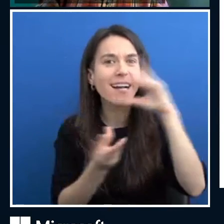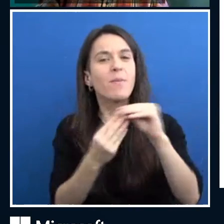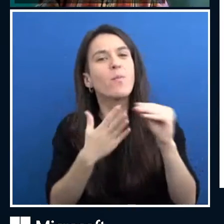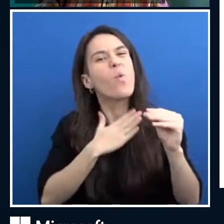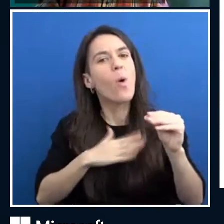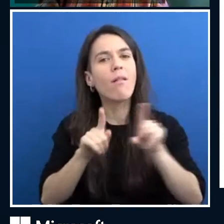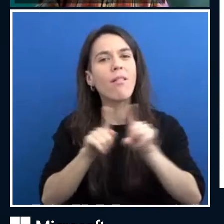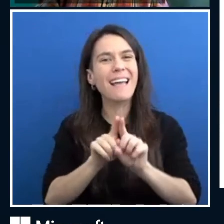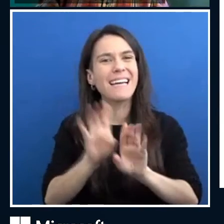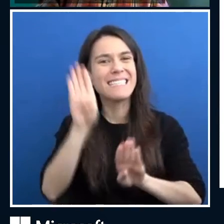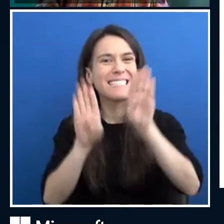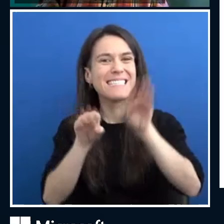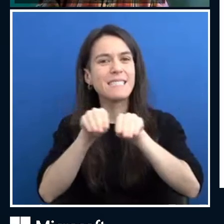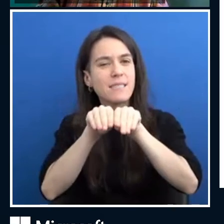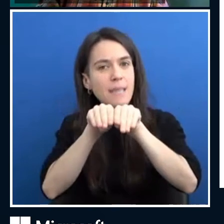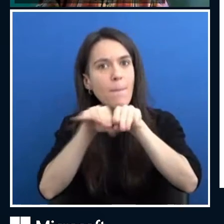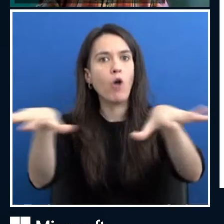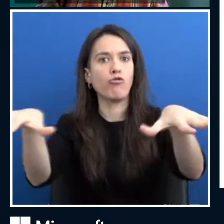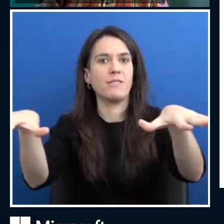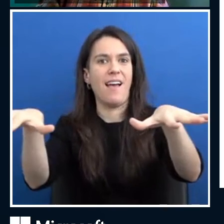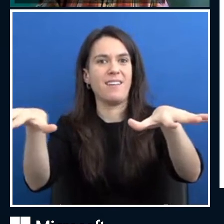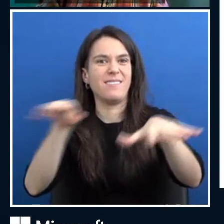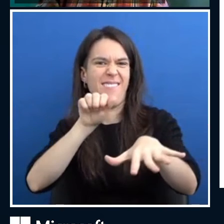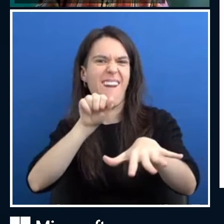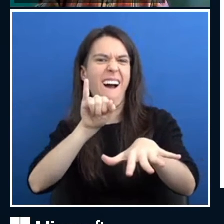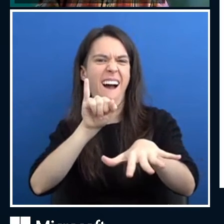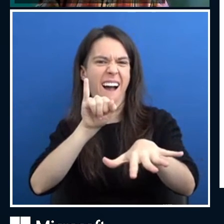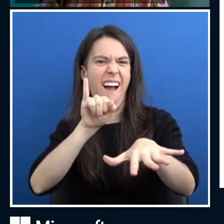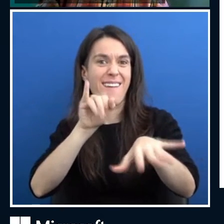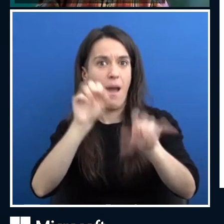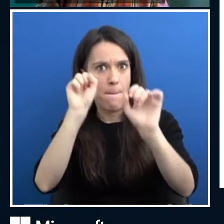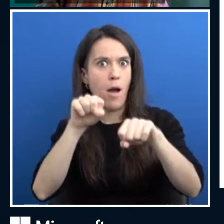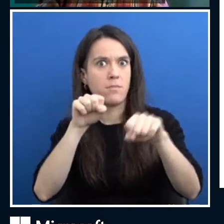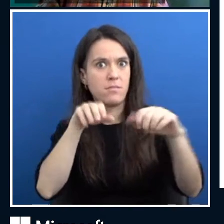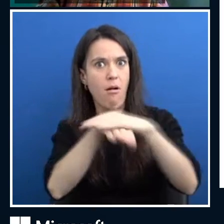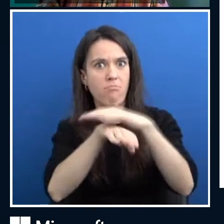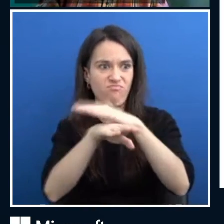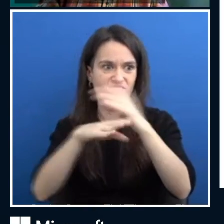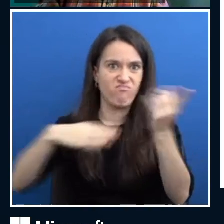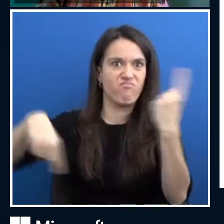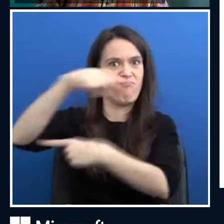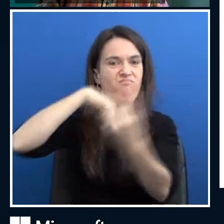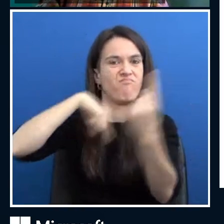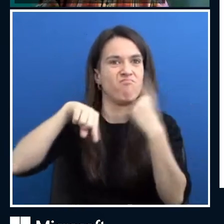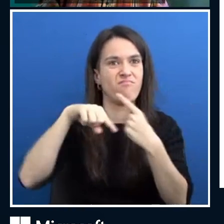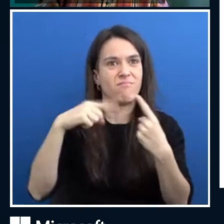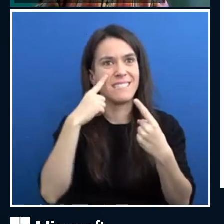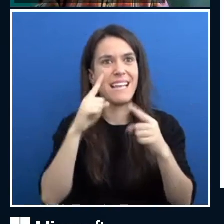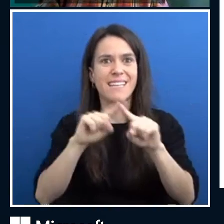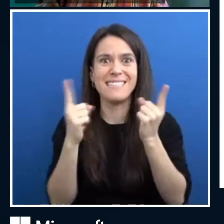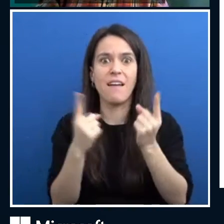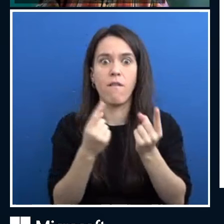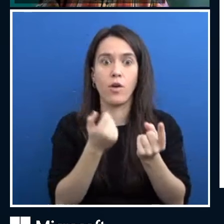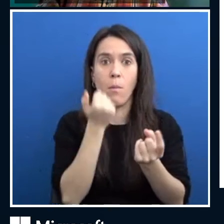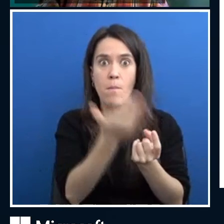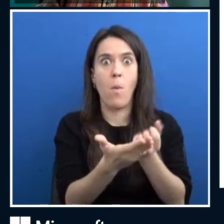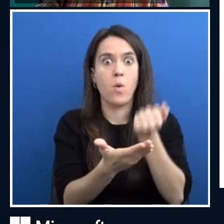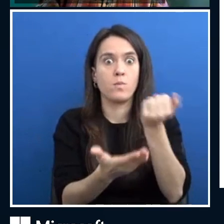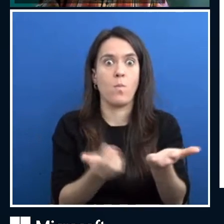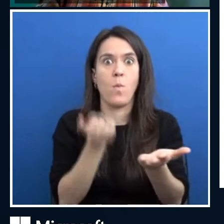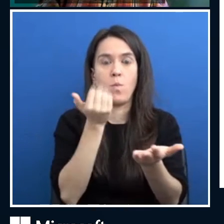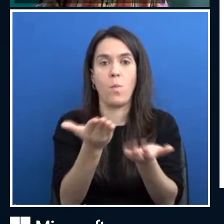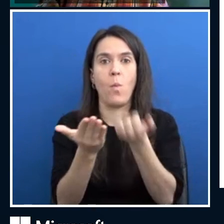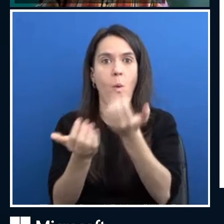making AI available, allowing you to build, um, all of these different solutions that you envision and allow you to be innovative